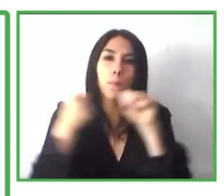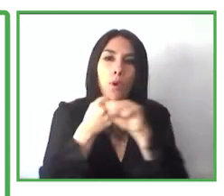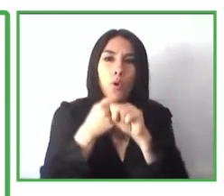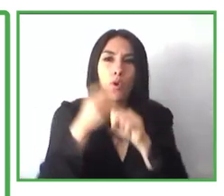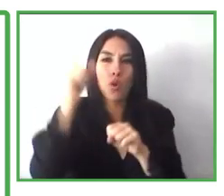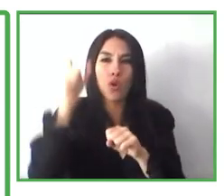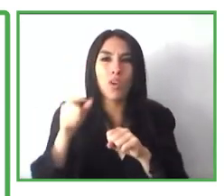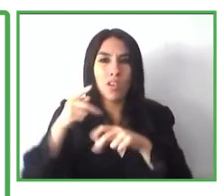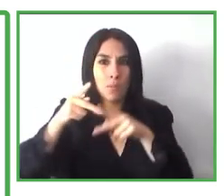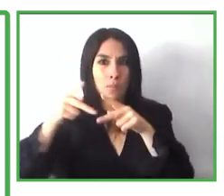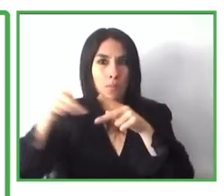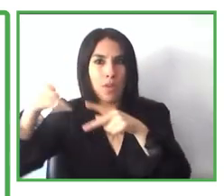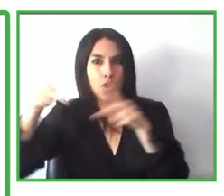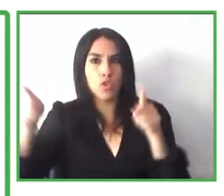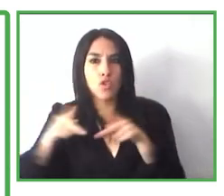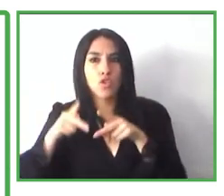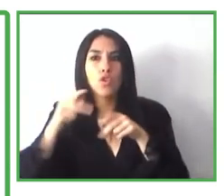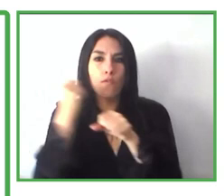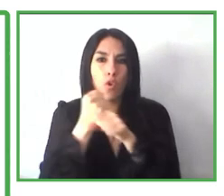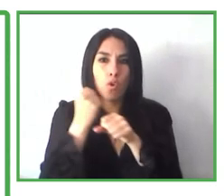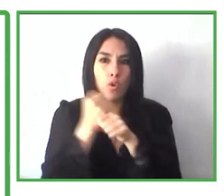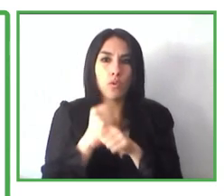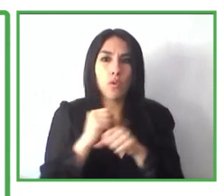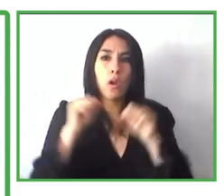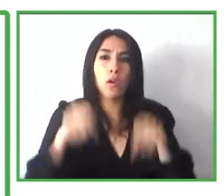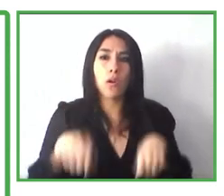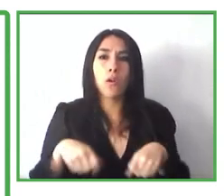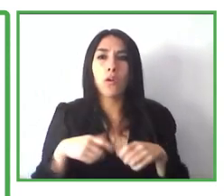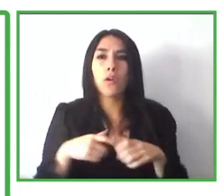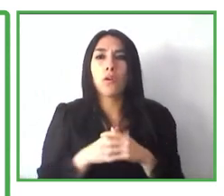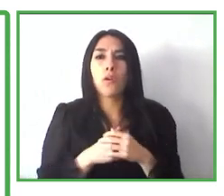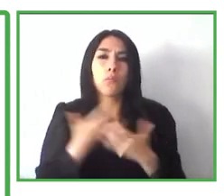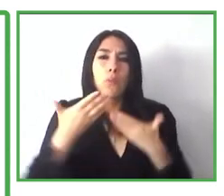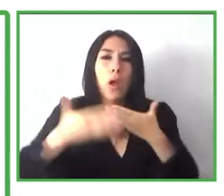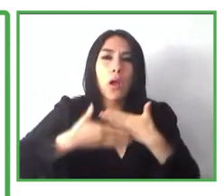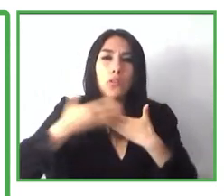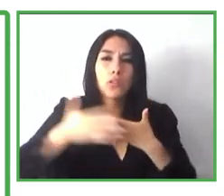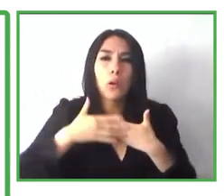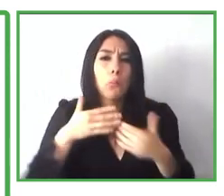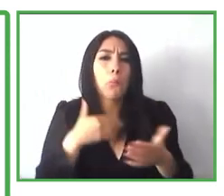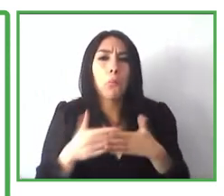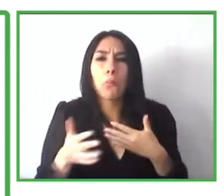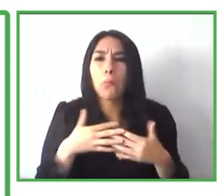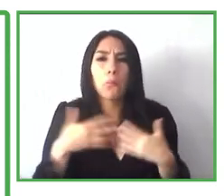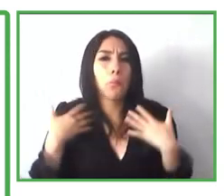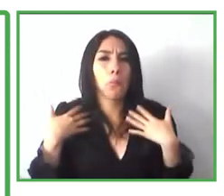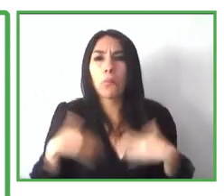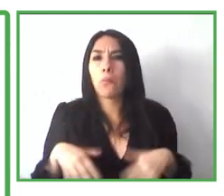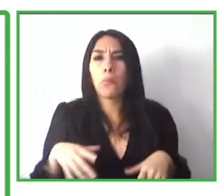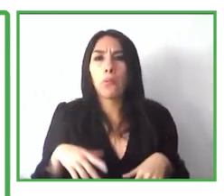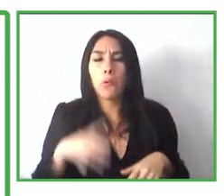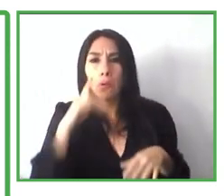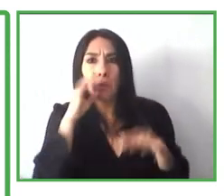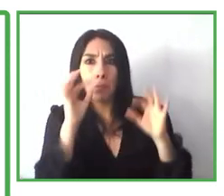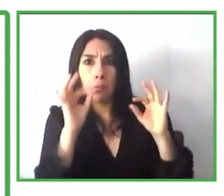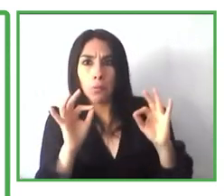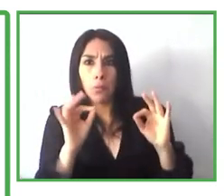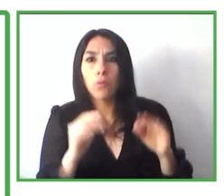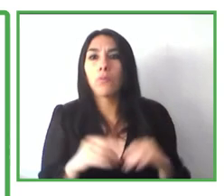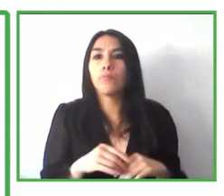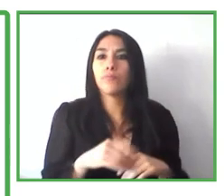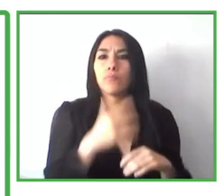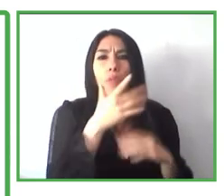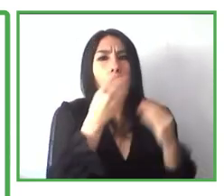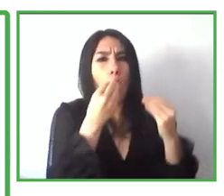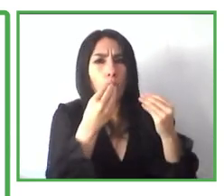useful to have the support of a working instructor. It could be something as simple as to where it is